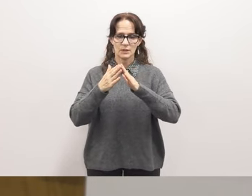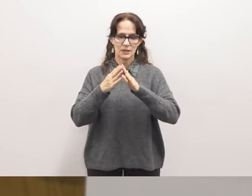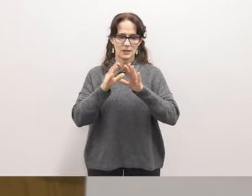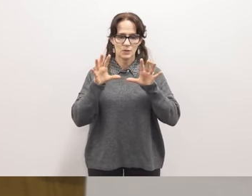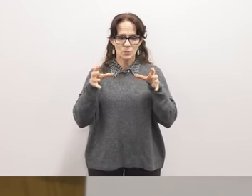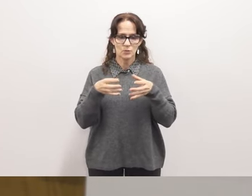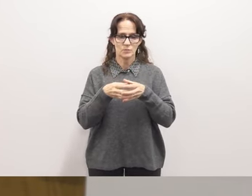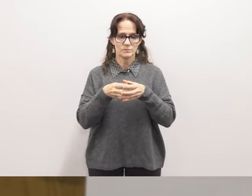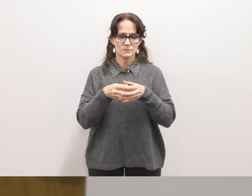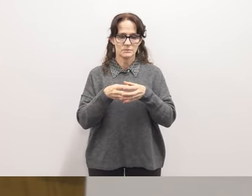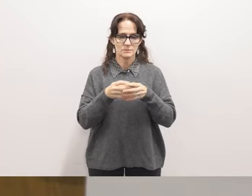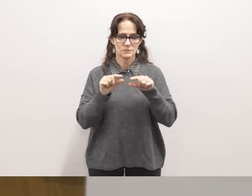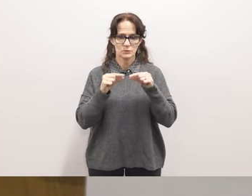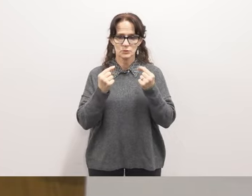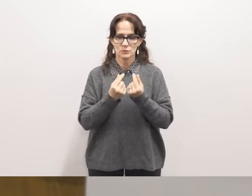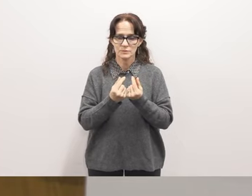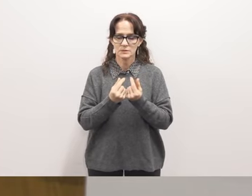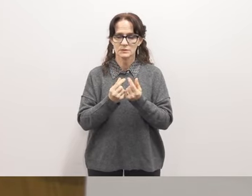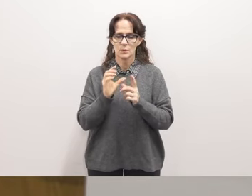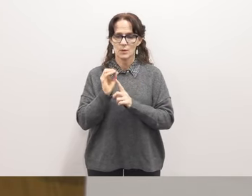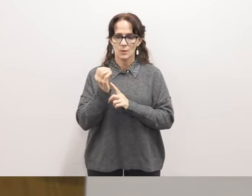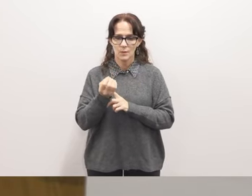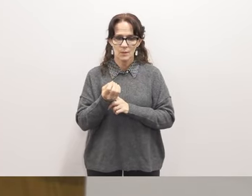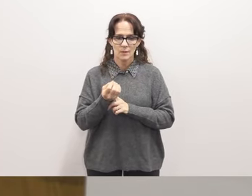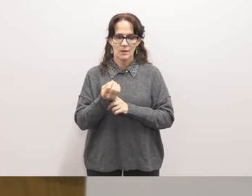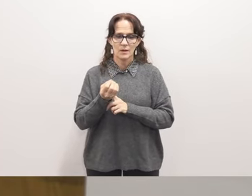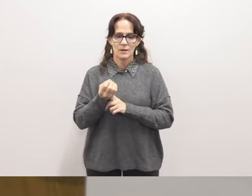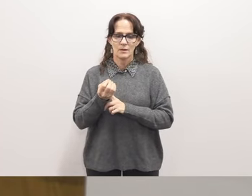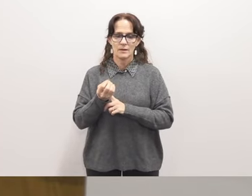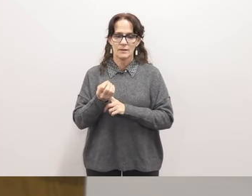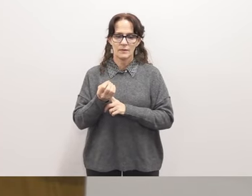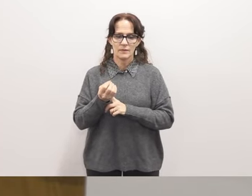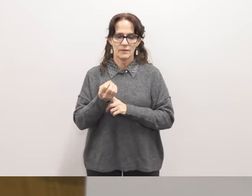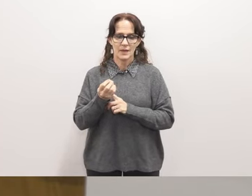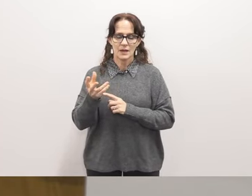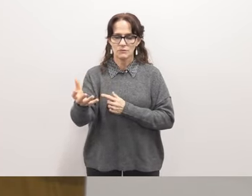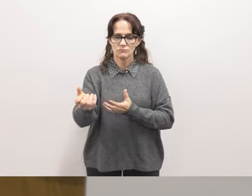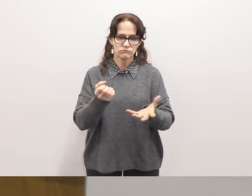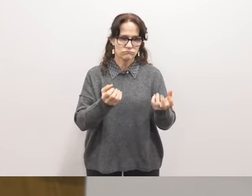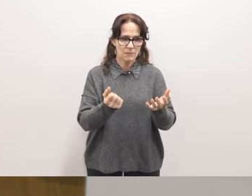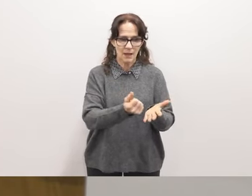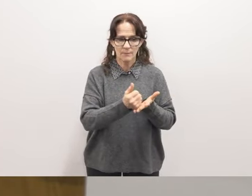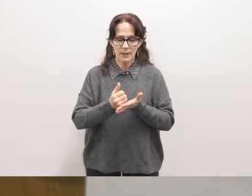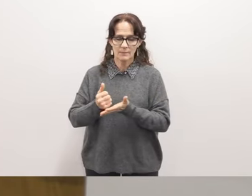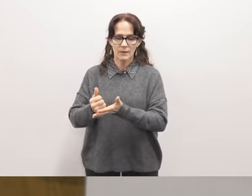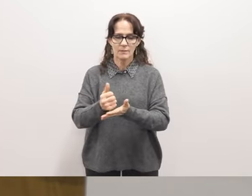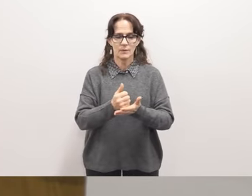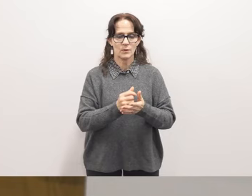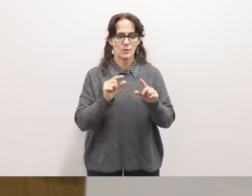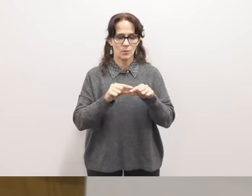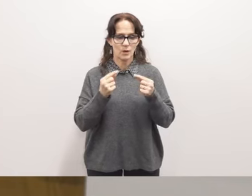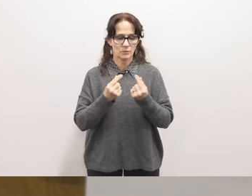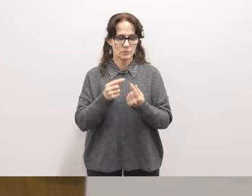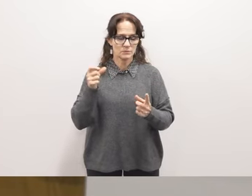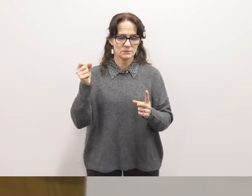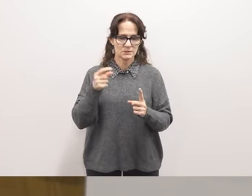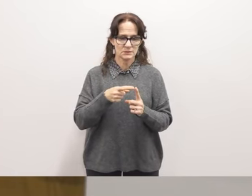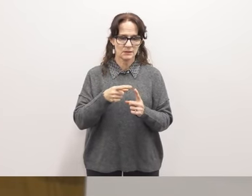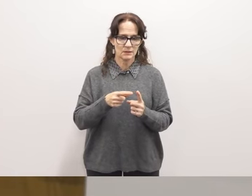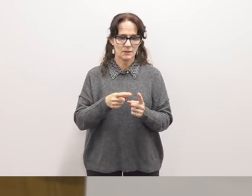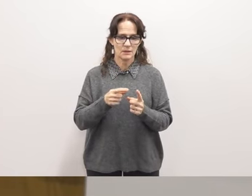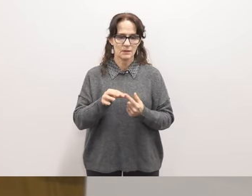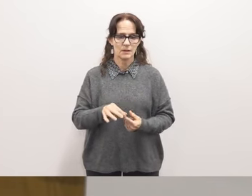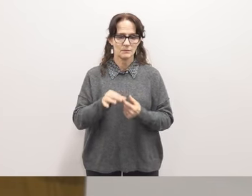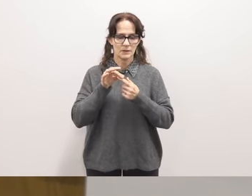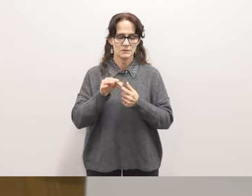who step out and help those in need uh one group in particular who i wanted to give a special